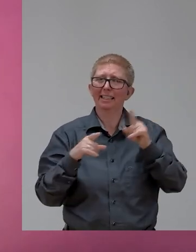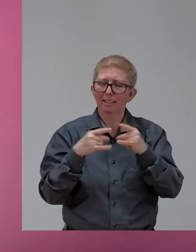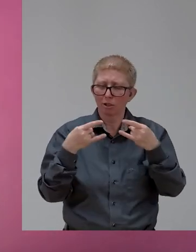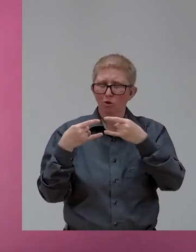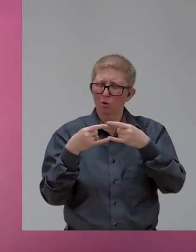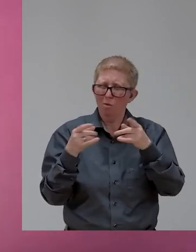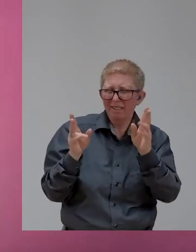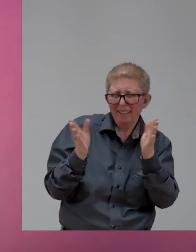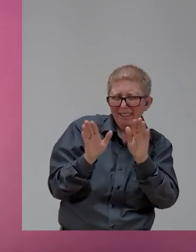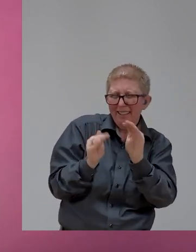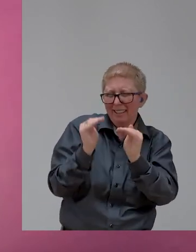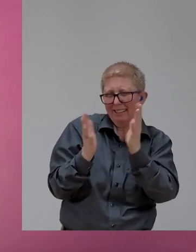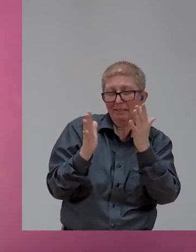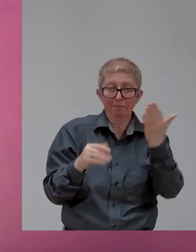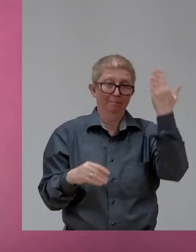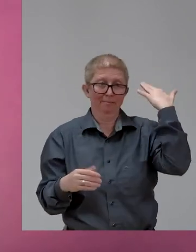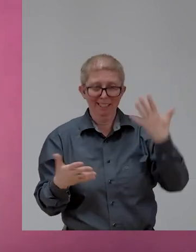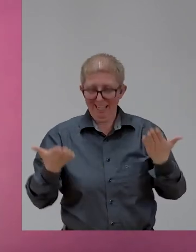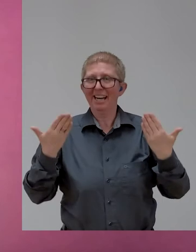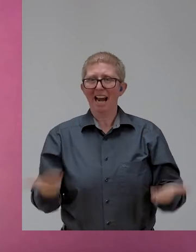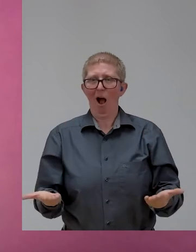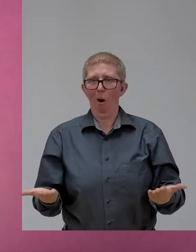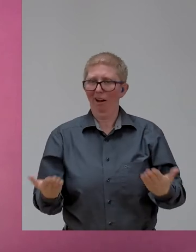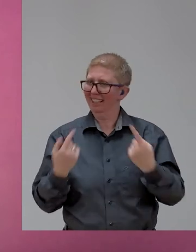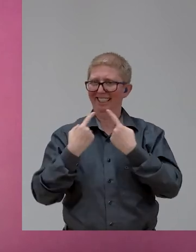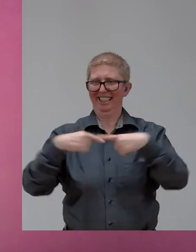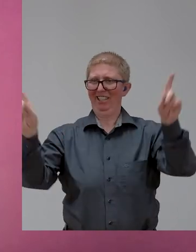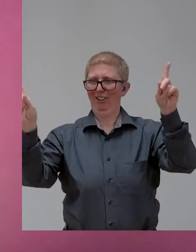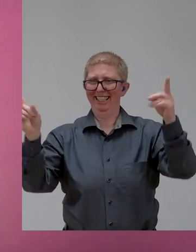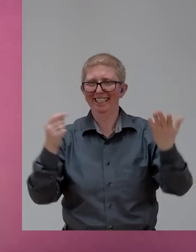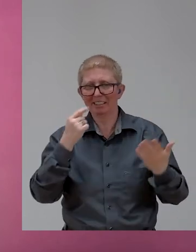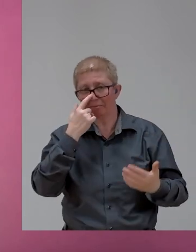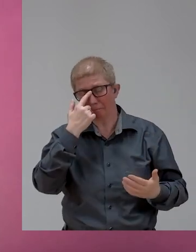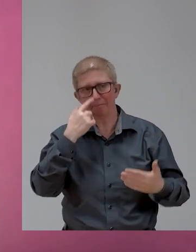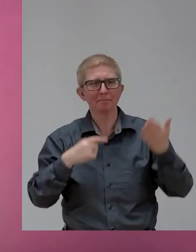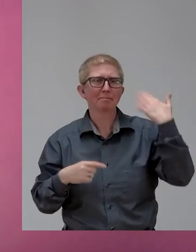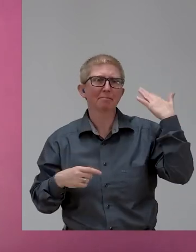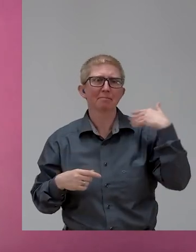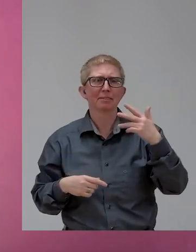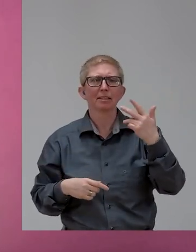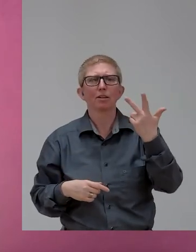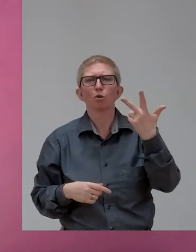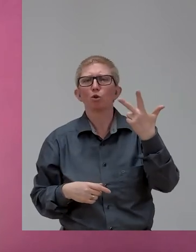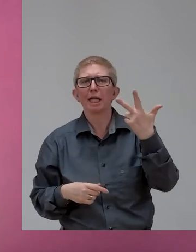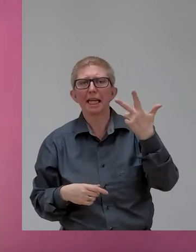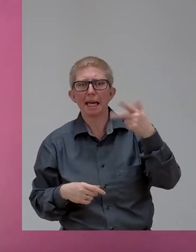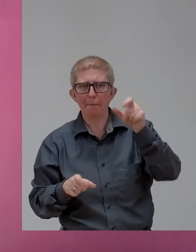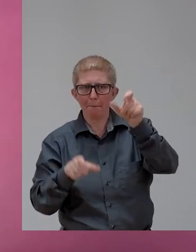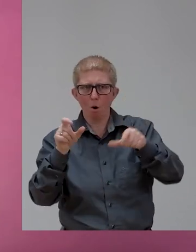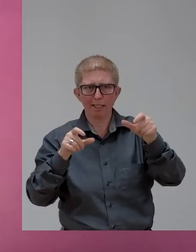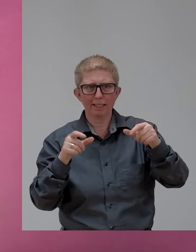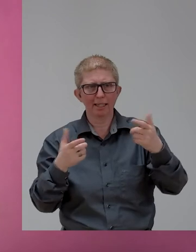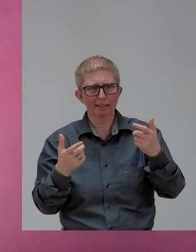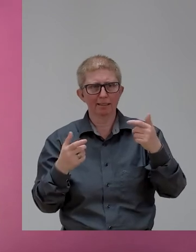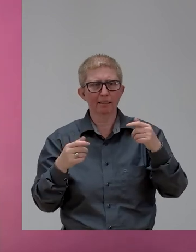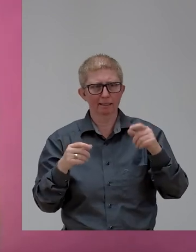started, it was a twinkle in the eye of three people sitting under a tree talking about it. And,